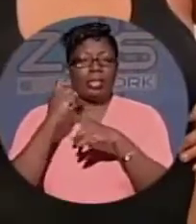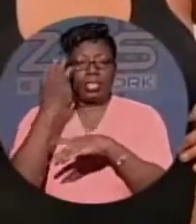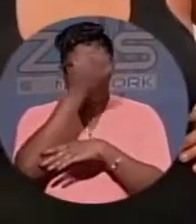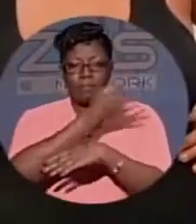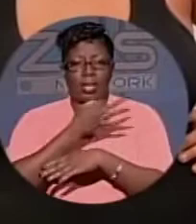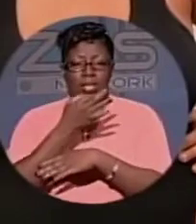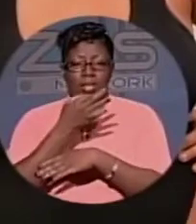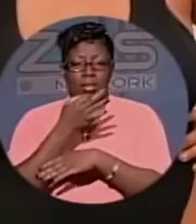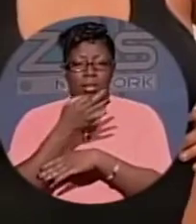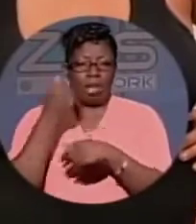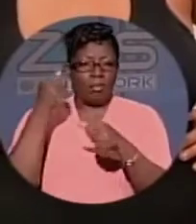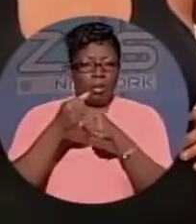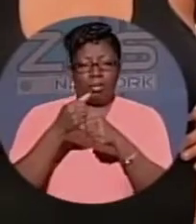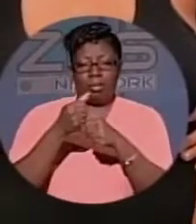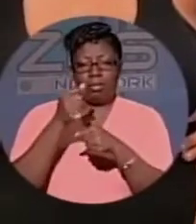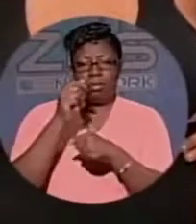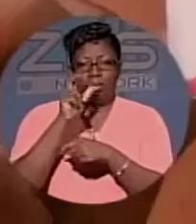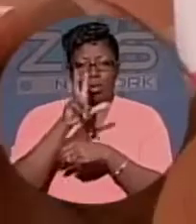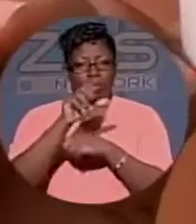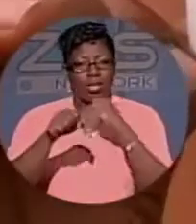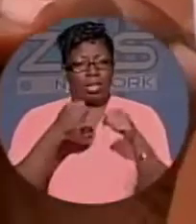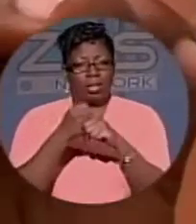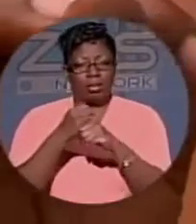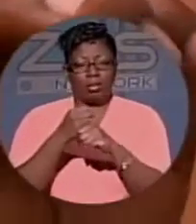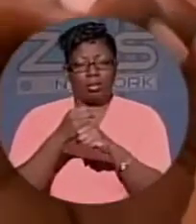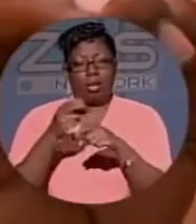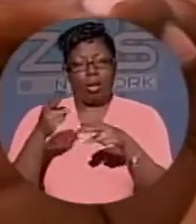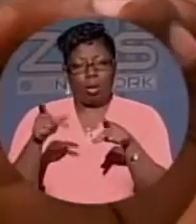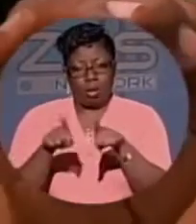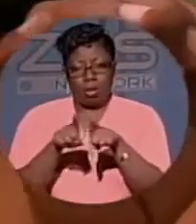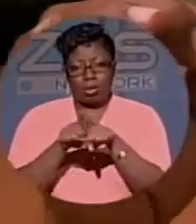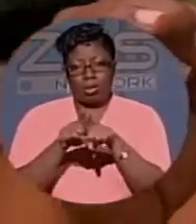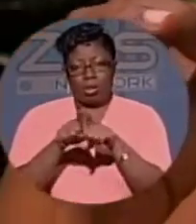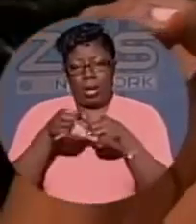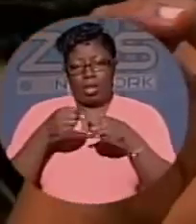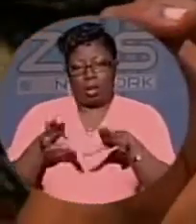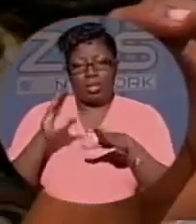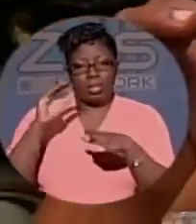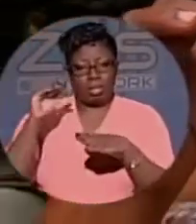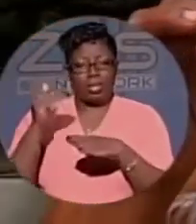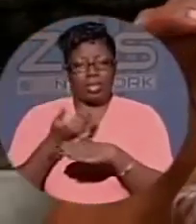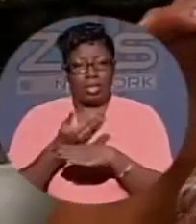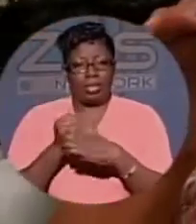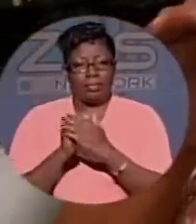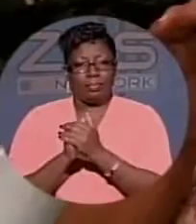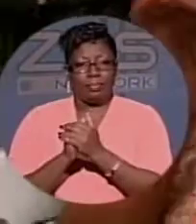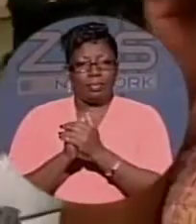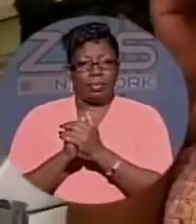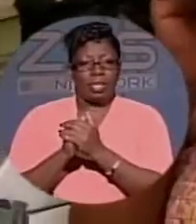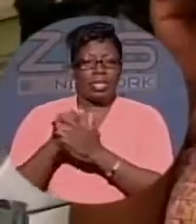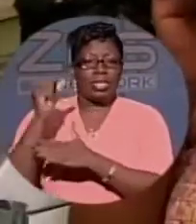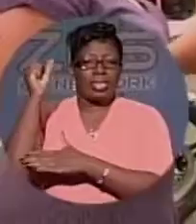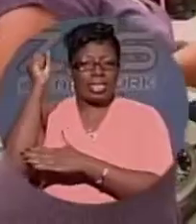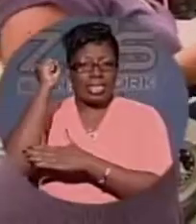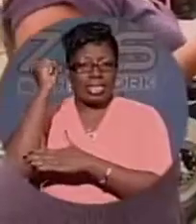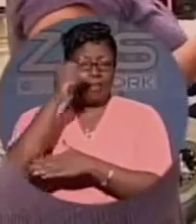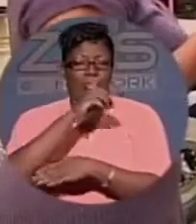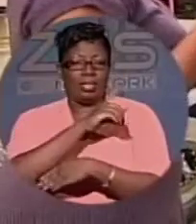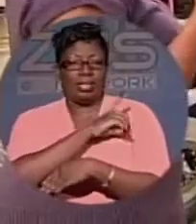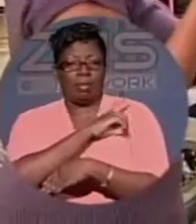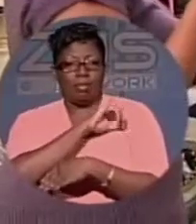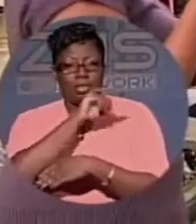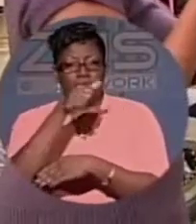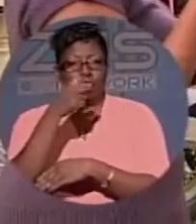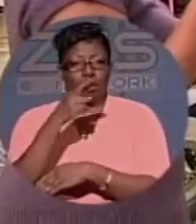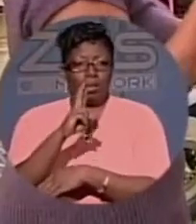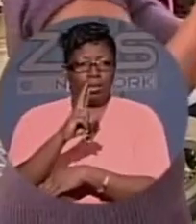least three years back, and now to lose the son of one is very hard. The victim's mother identified her son as Stephen Davis Jr. Now the mother and his father,